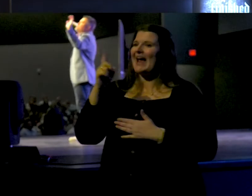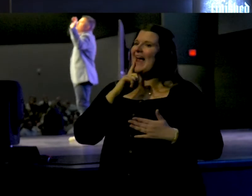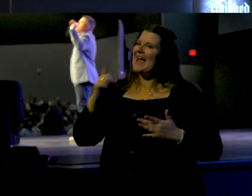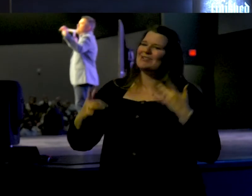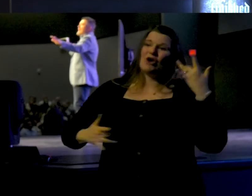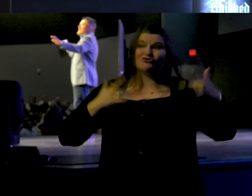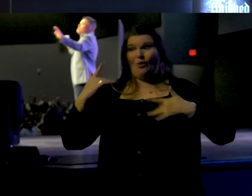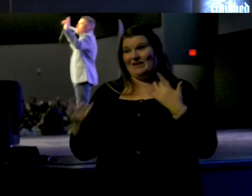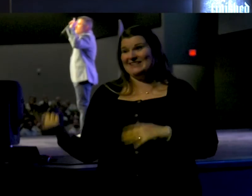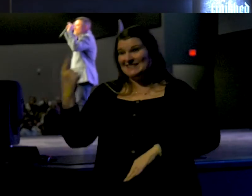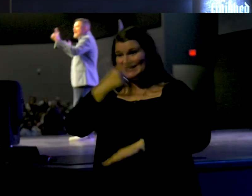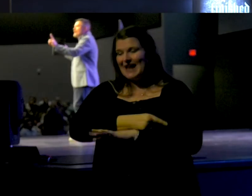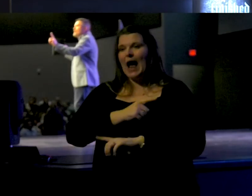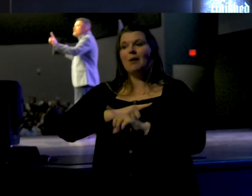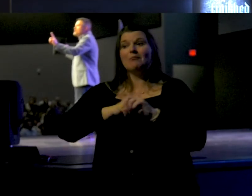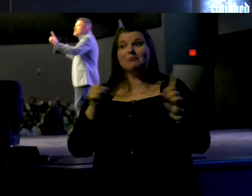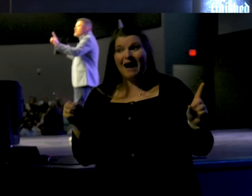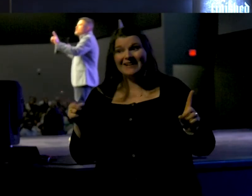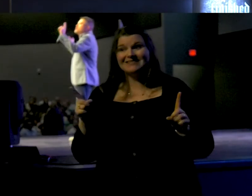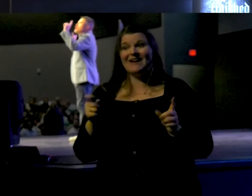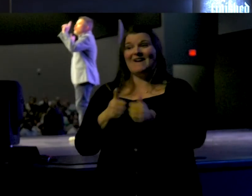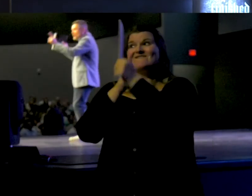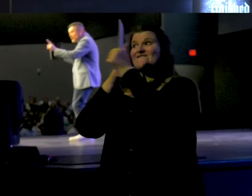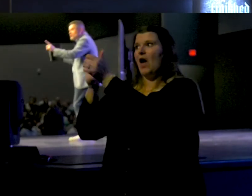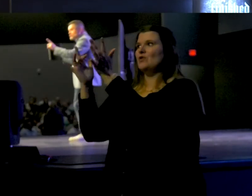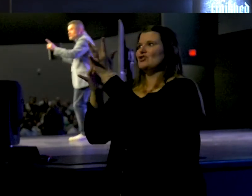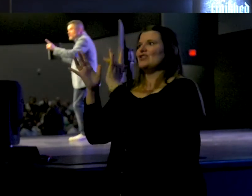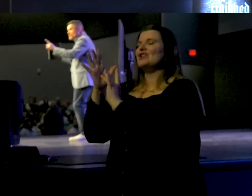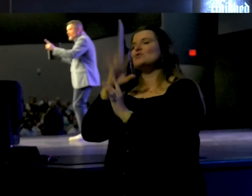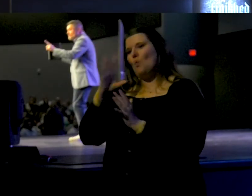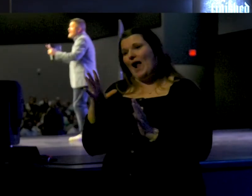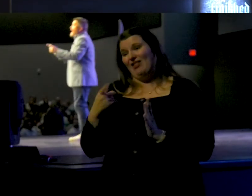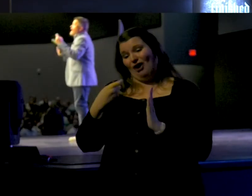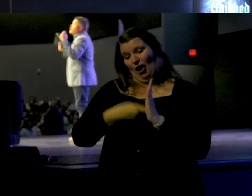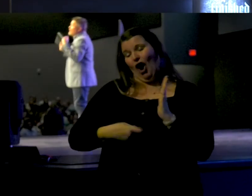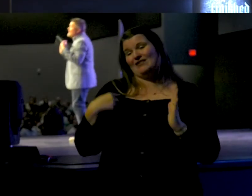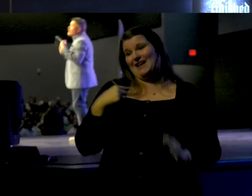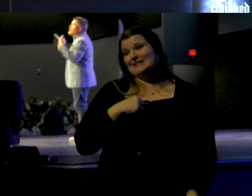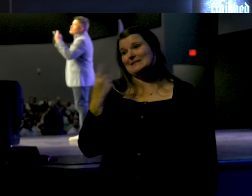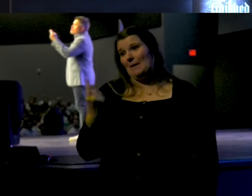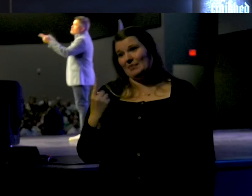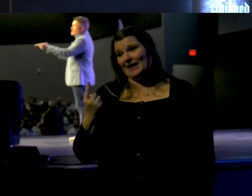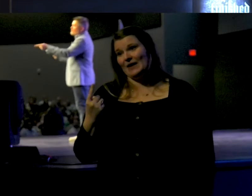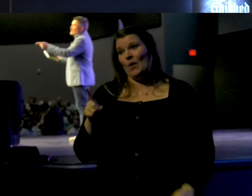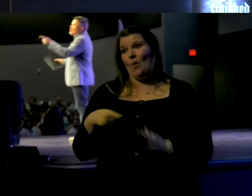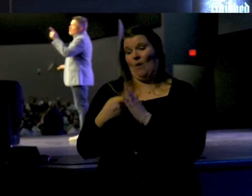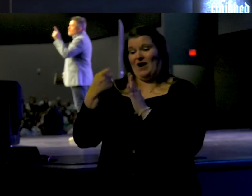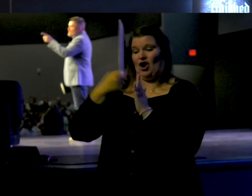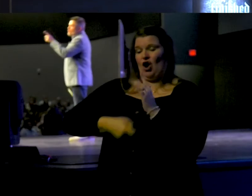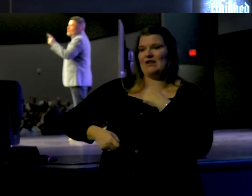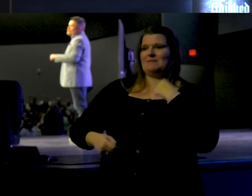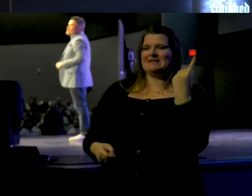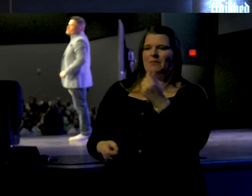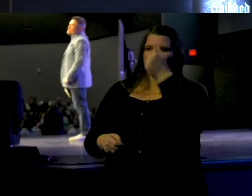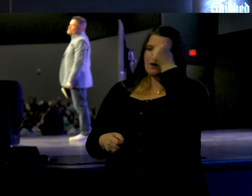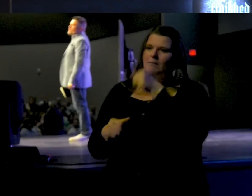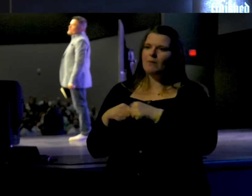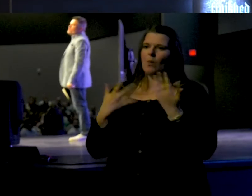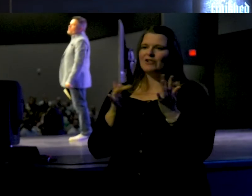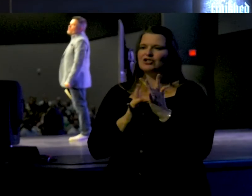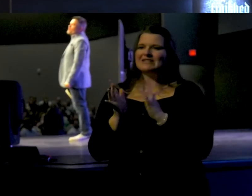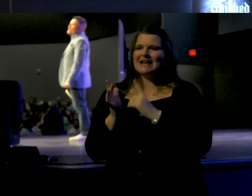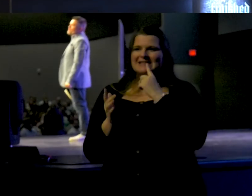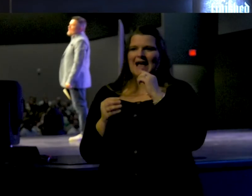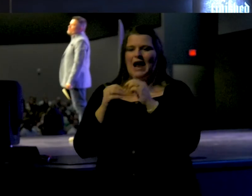joyous day, but following Jesus will cost you something. And when it costs you something, remember what Jesus